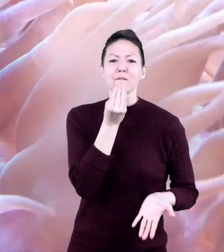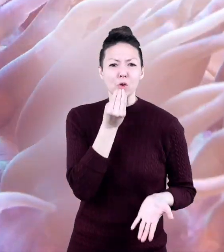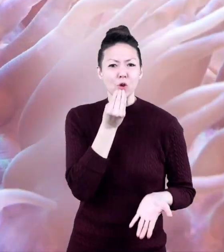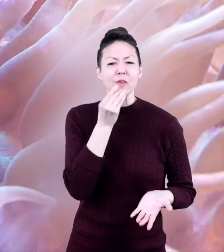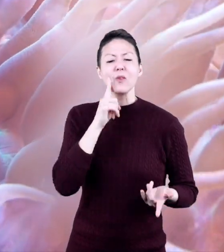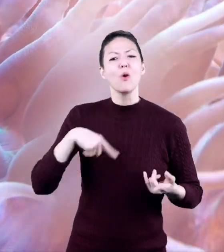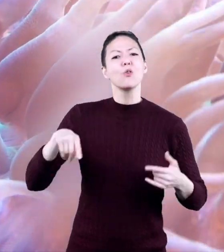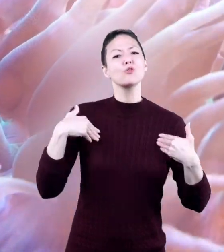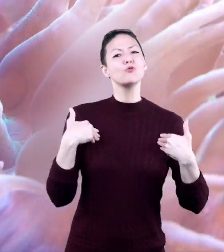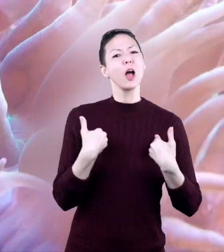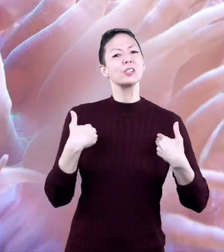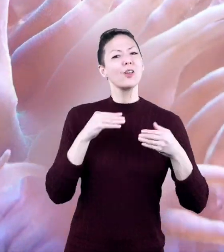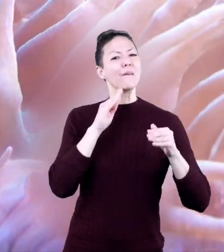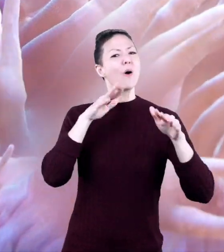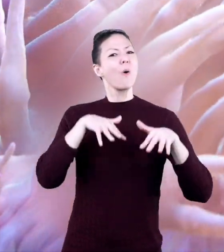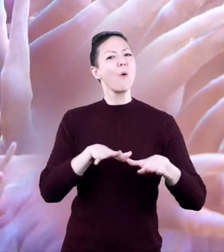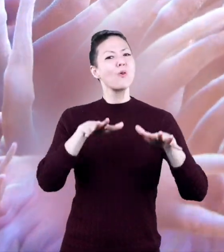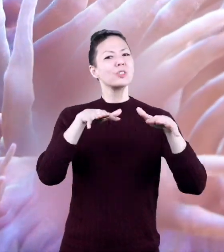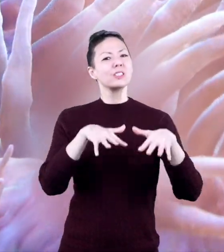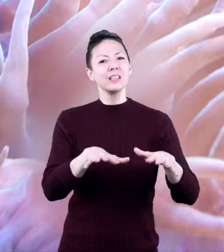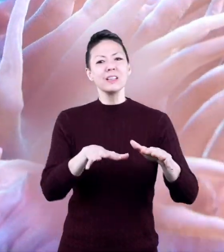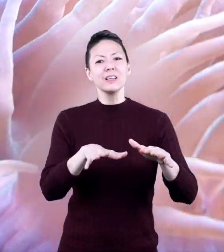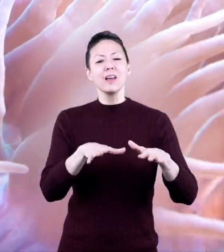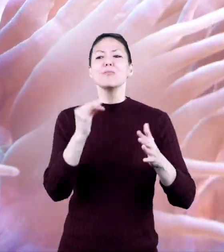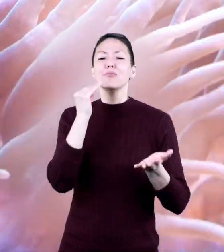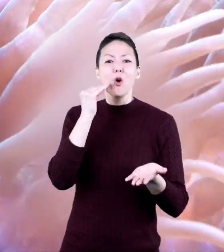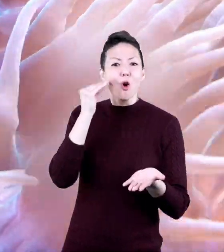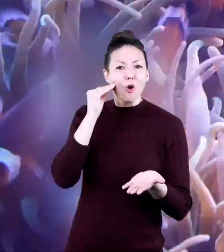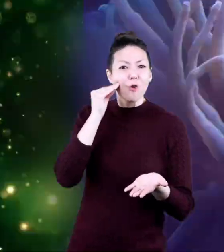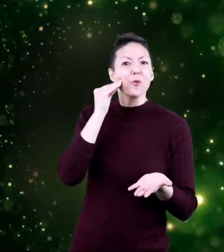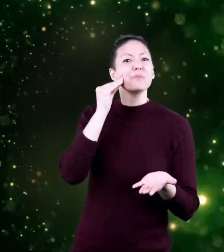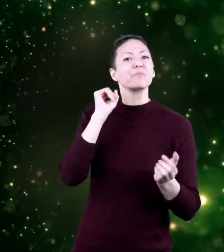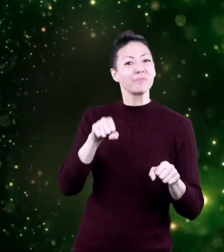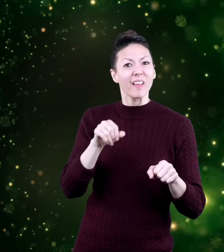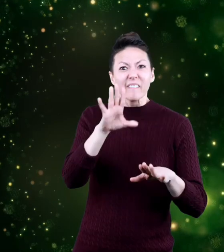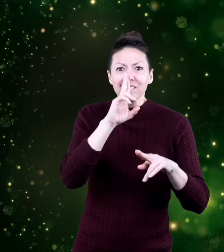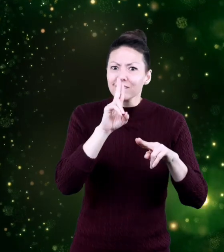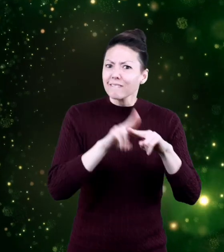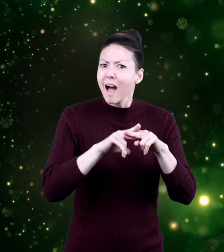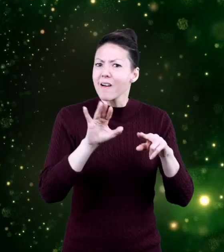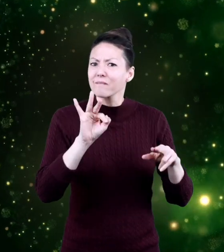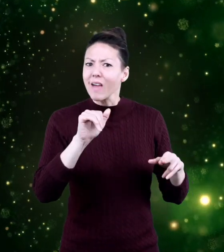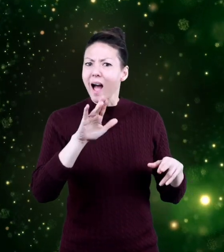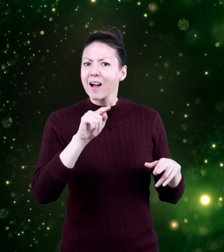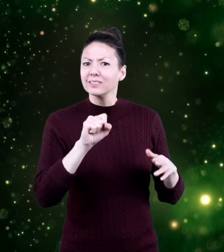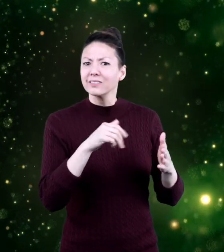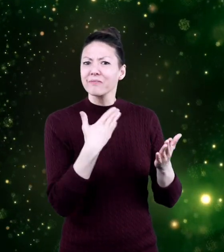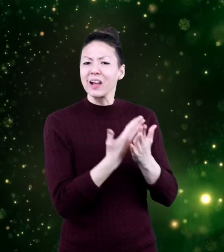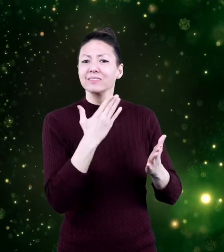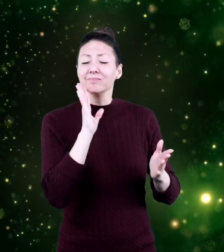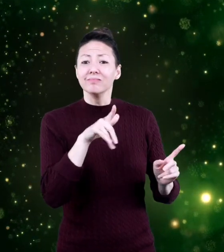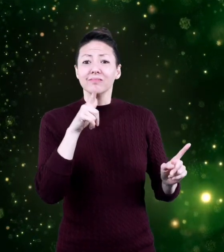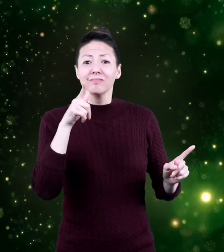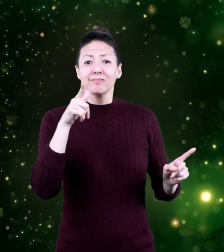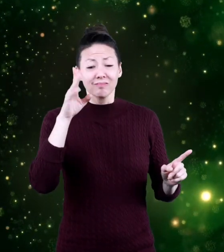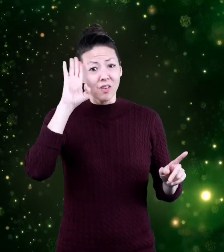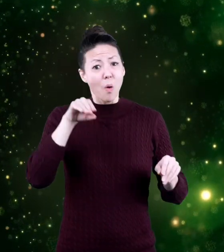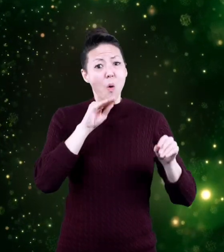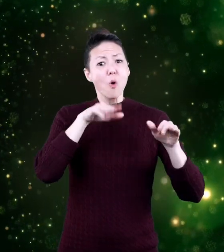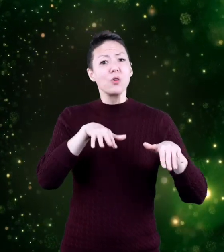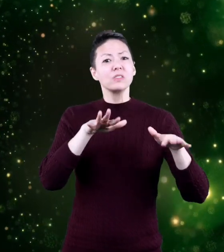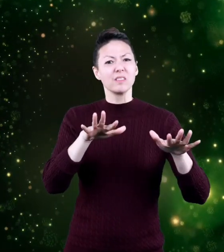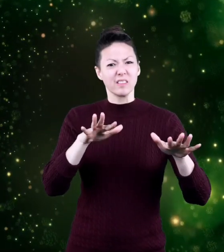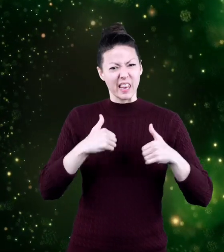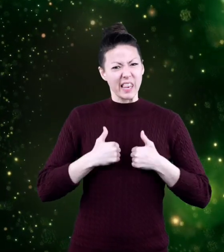food for the creatures in the ocean as well as shelter here's a fun fact did you know that in our